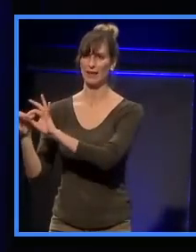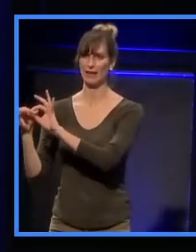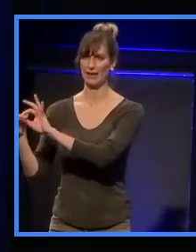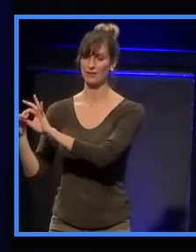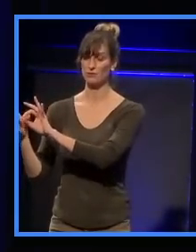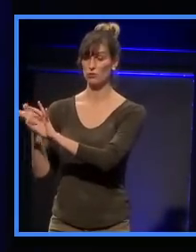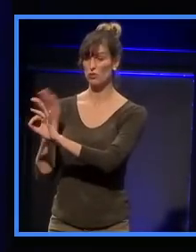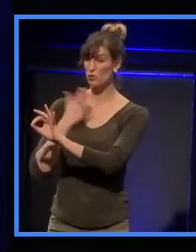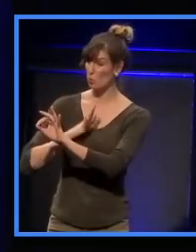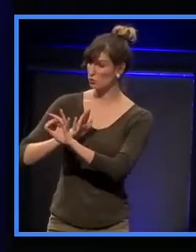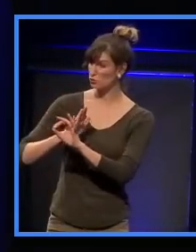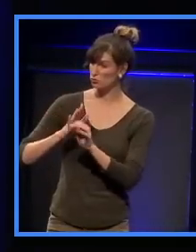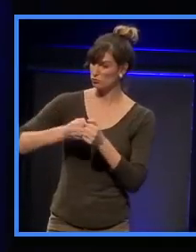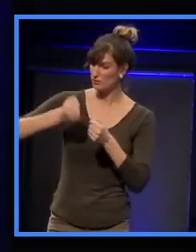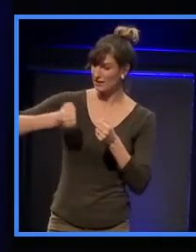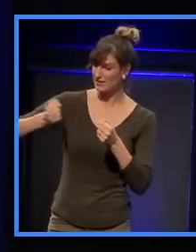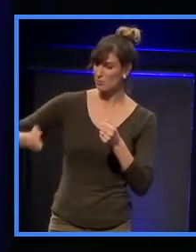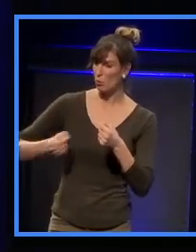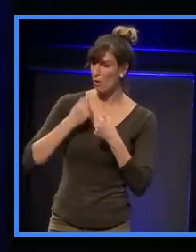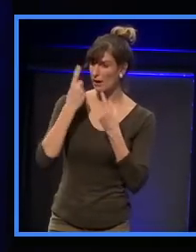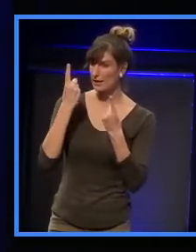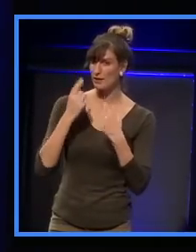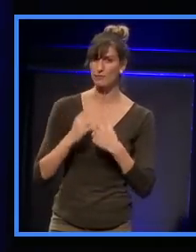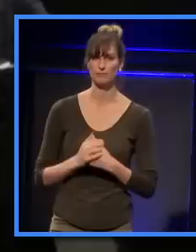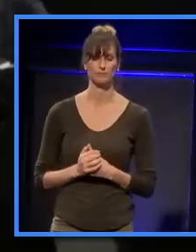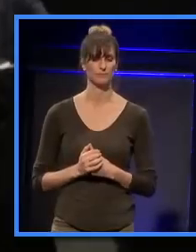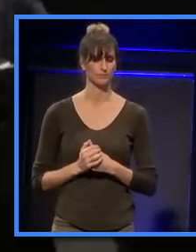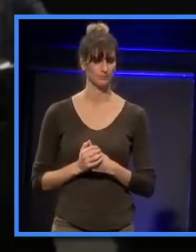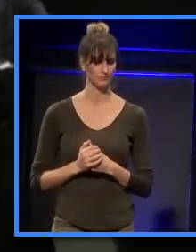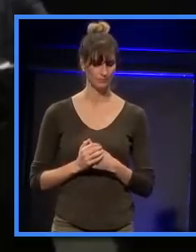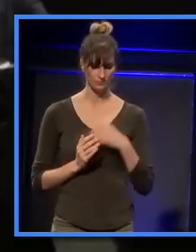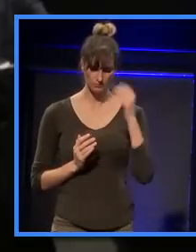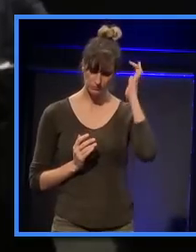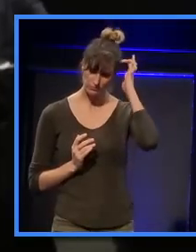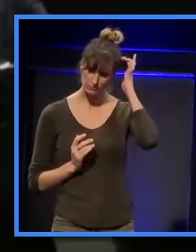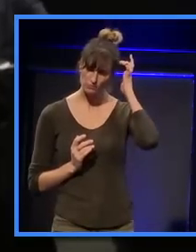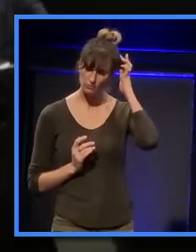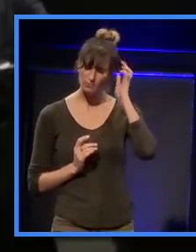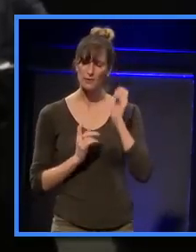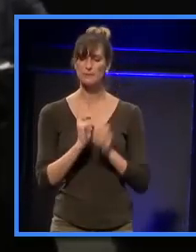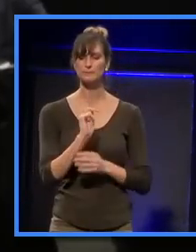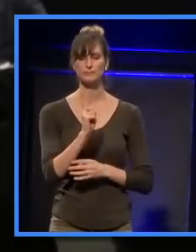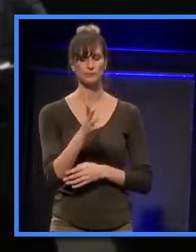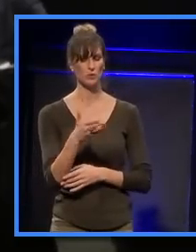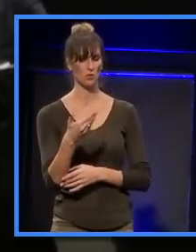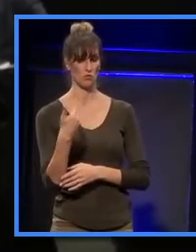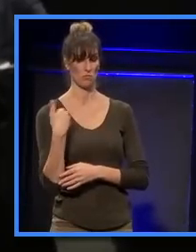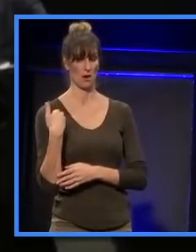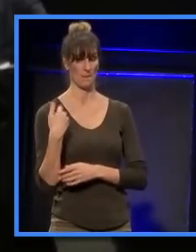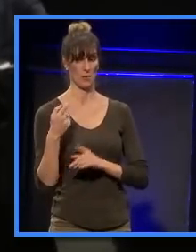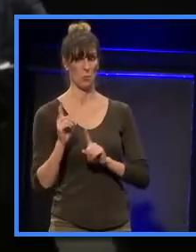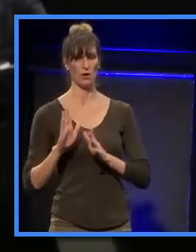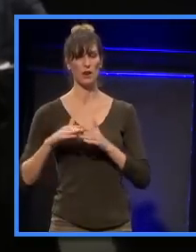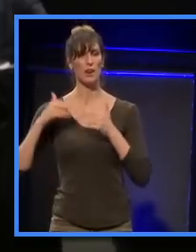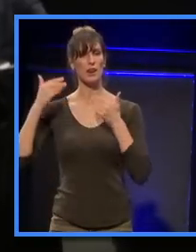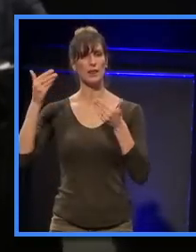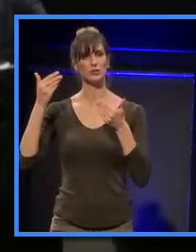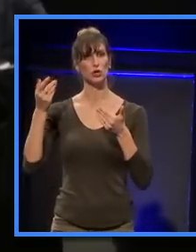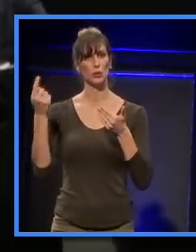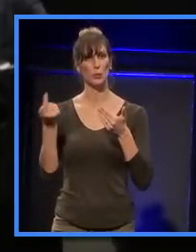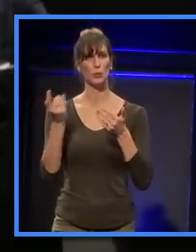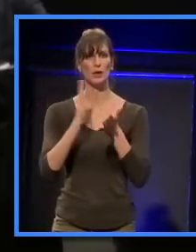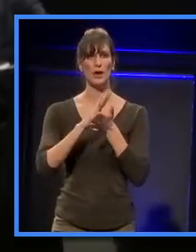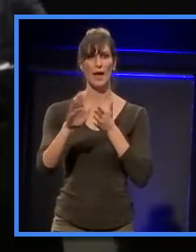mind just sort of expanding on that a little bit? Yeah. It reminded me of some lectures that we had from Harold Marshall